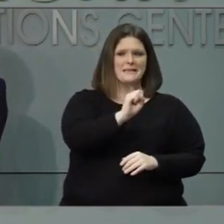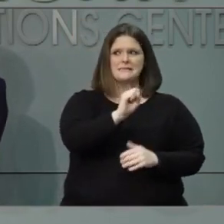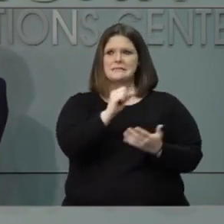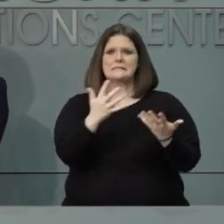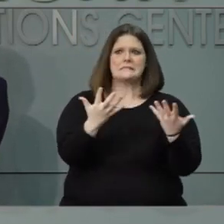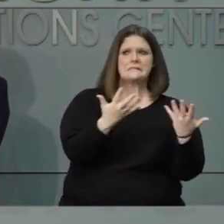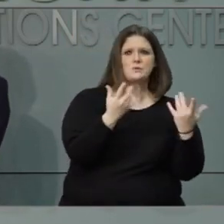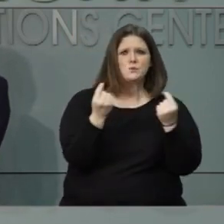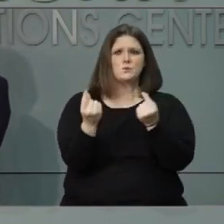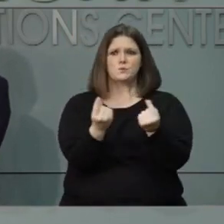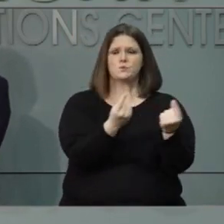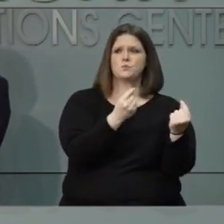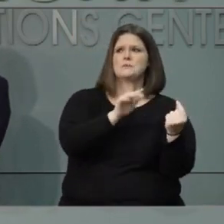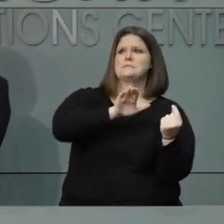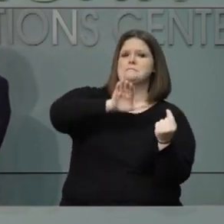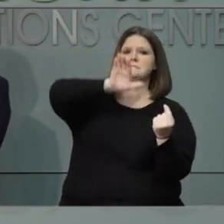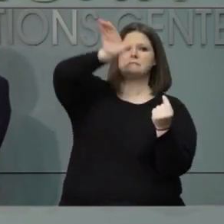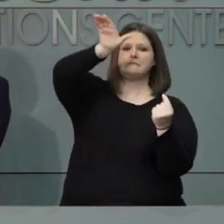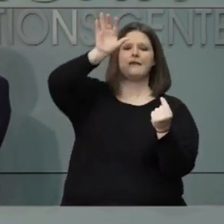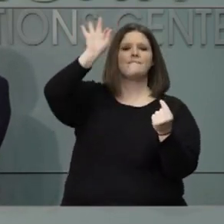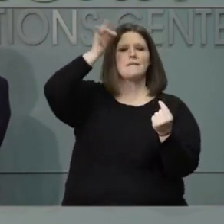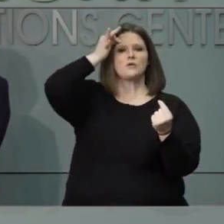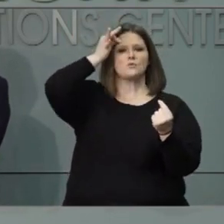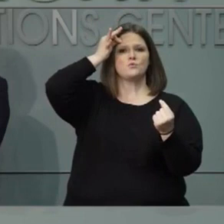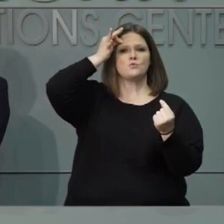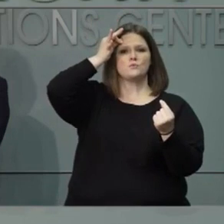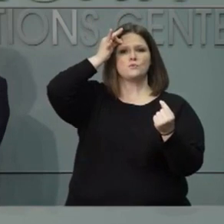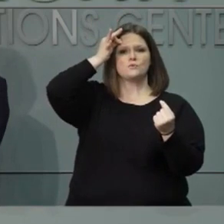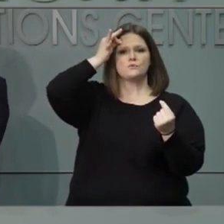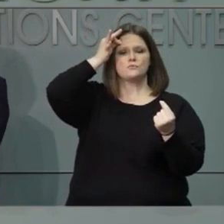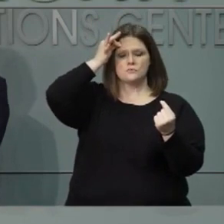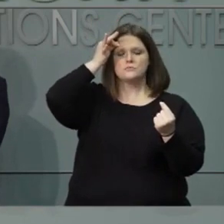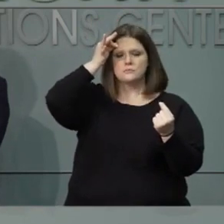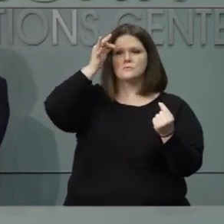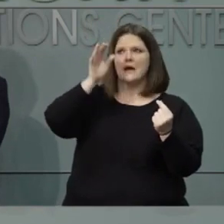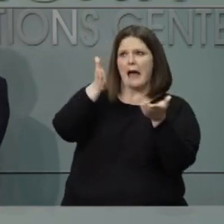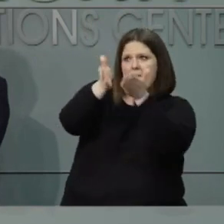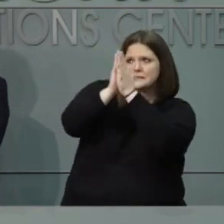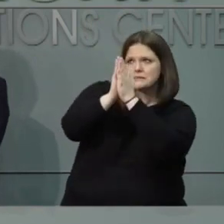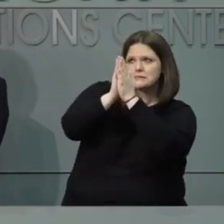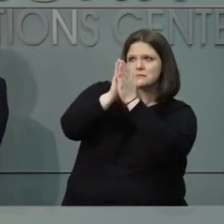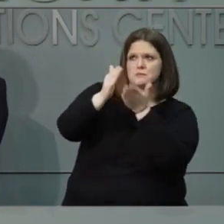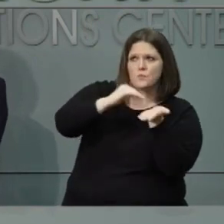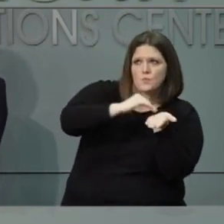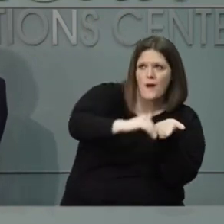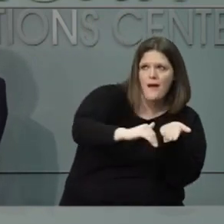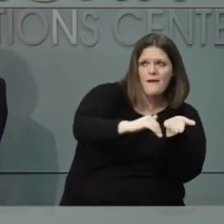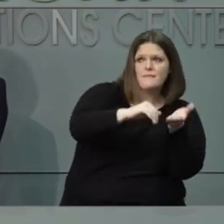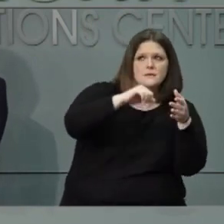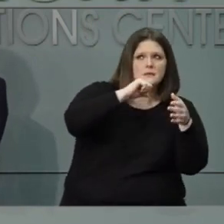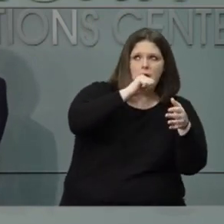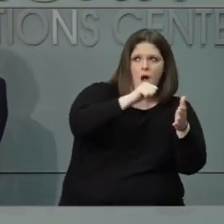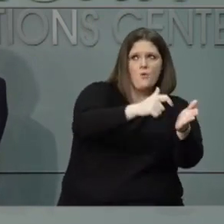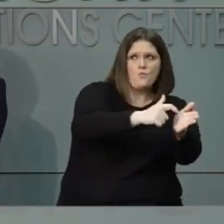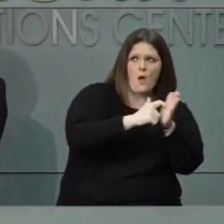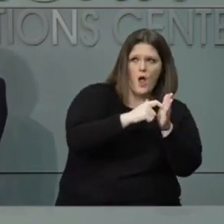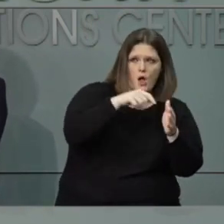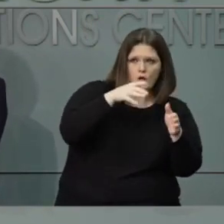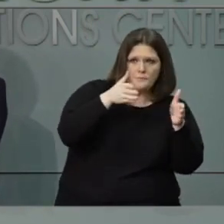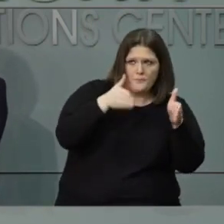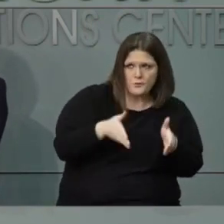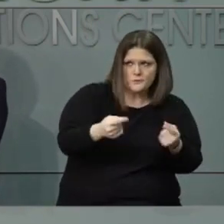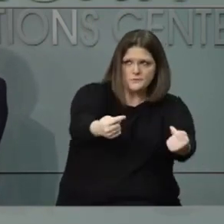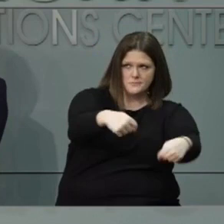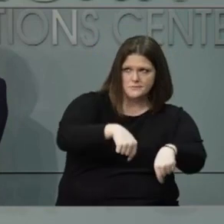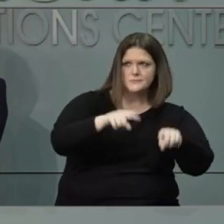asked the federal department to provide this waiver. But I understand the concerns that parents